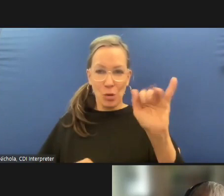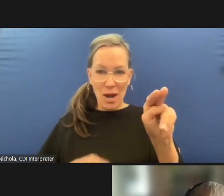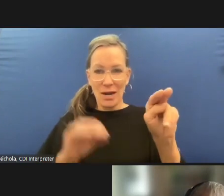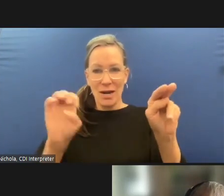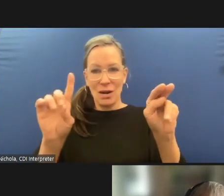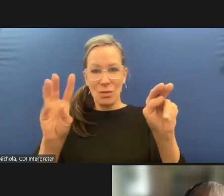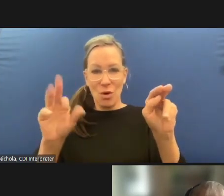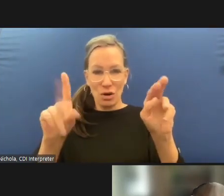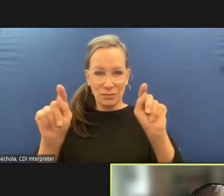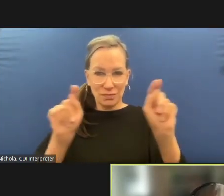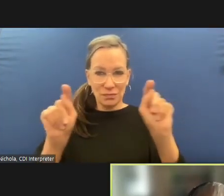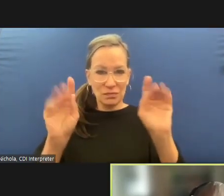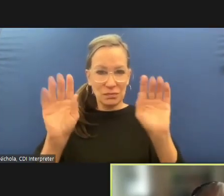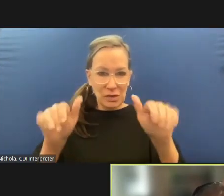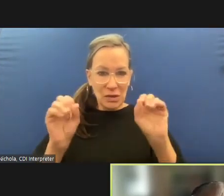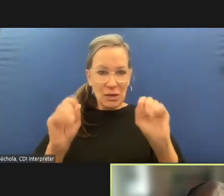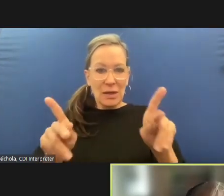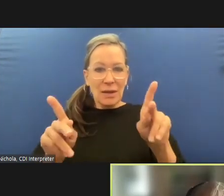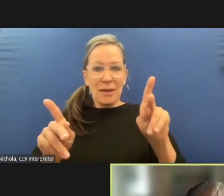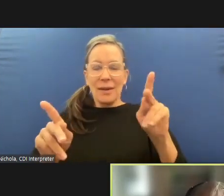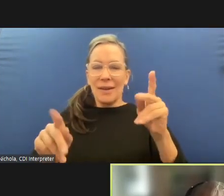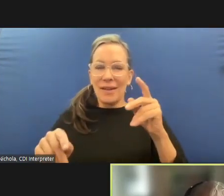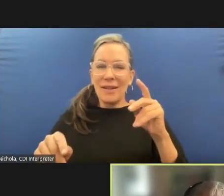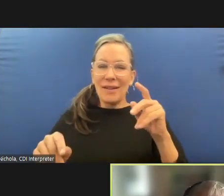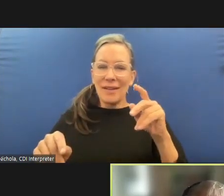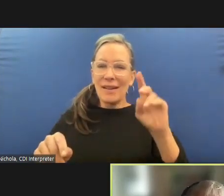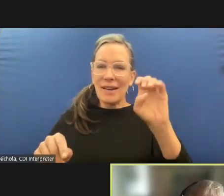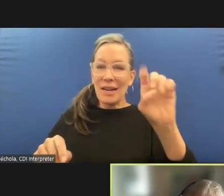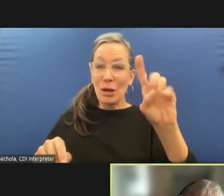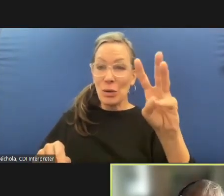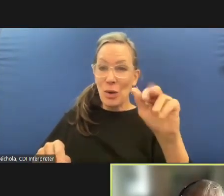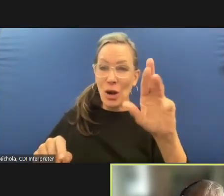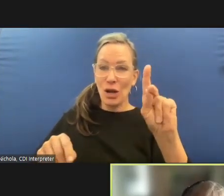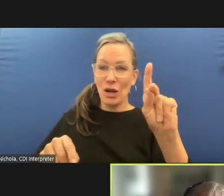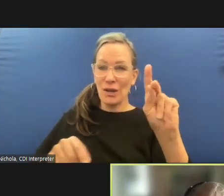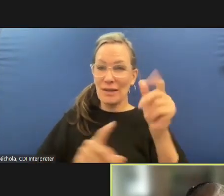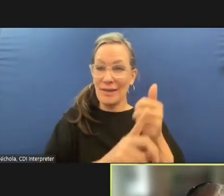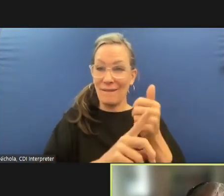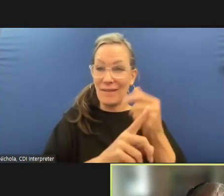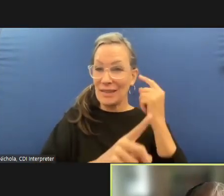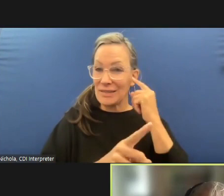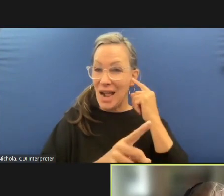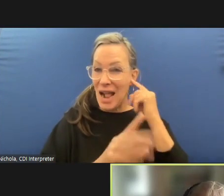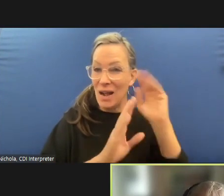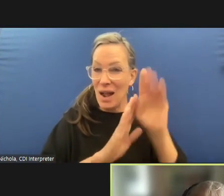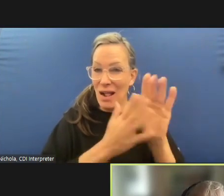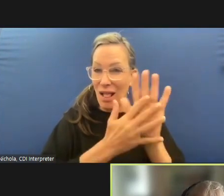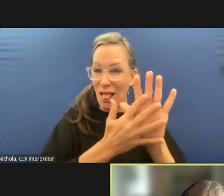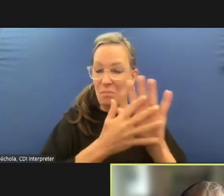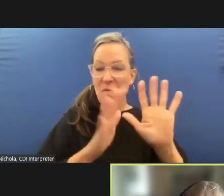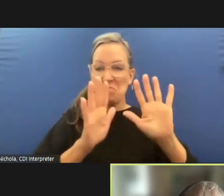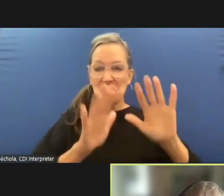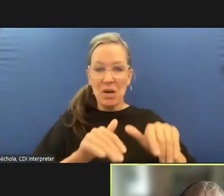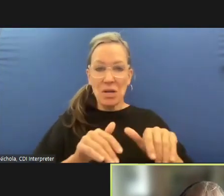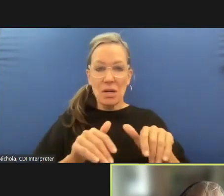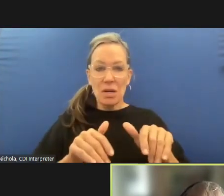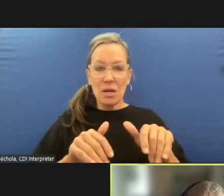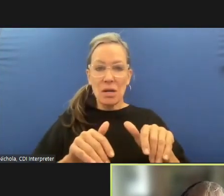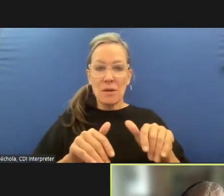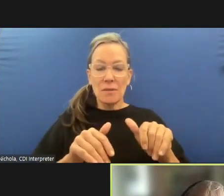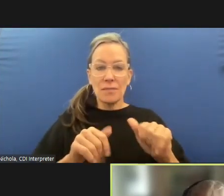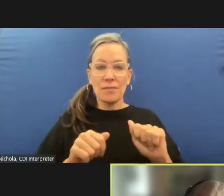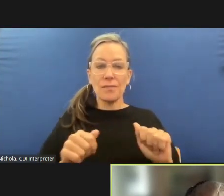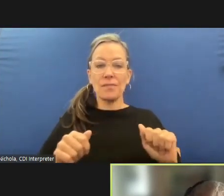me of the chipmunks if yes if you're old enough to remember them i'm accused of being a chipmunk all the time yes um